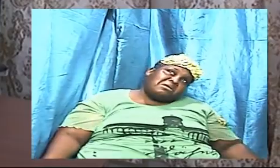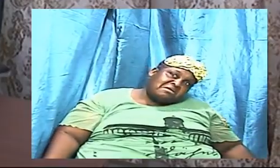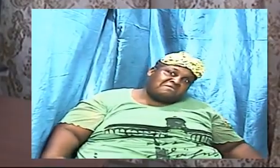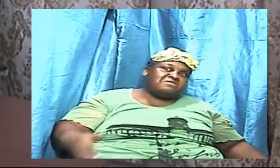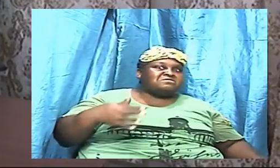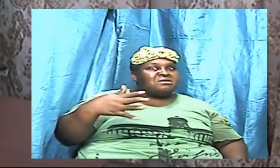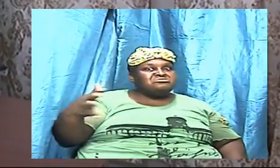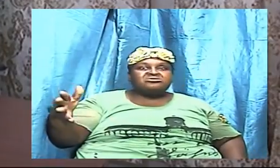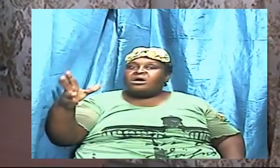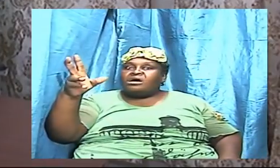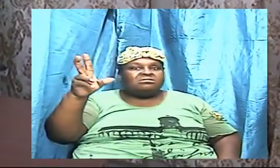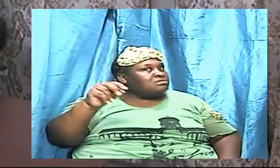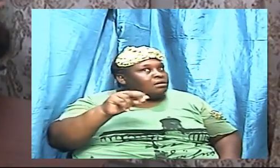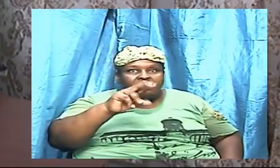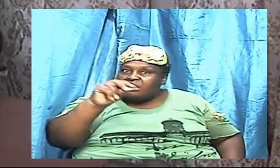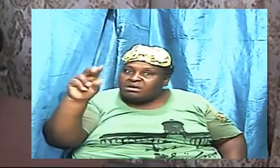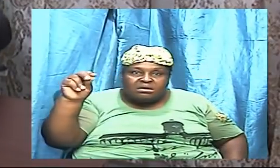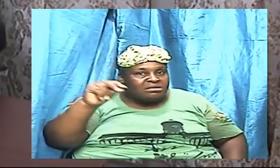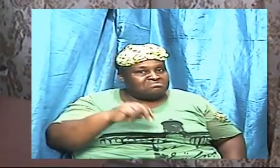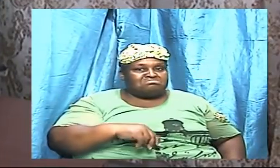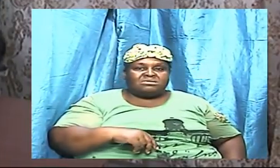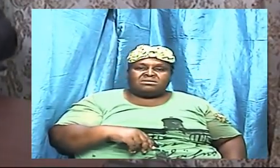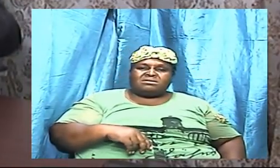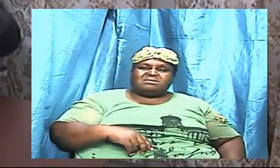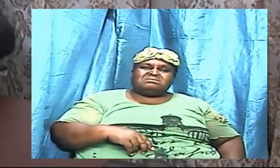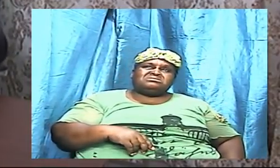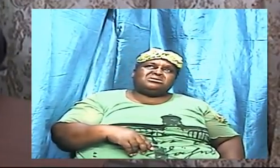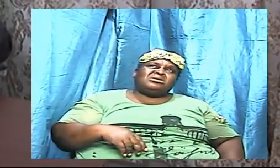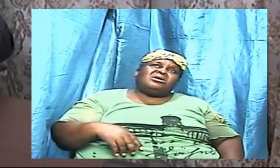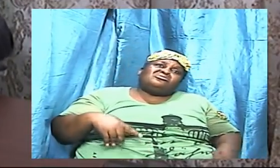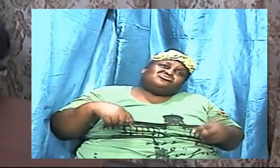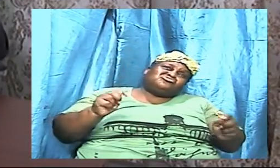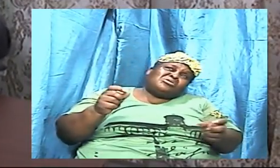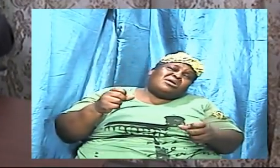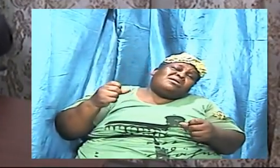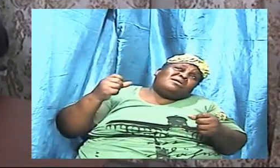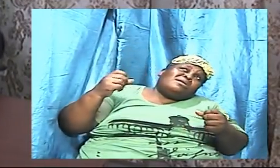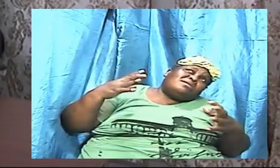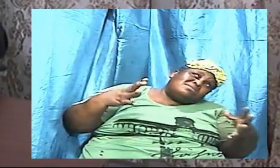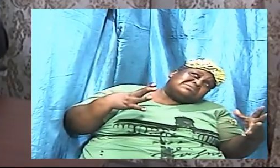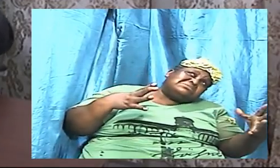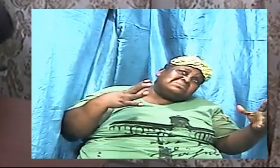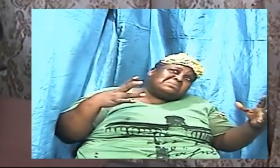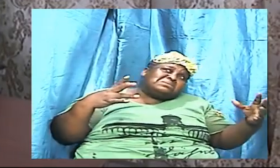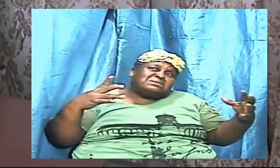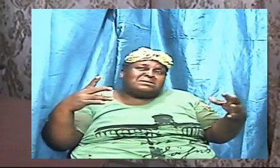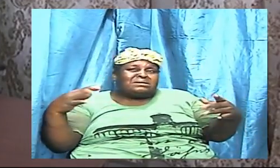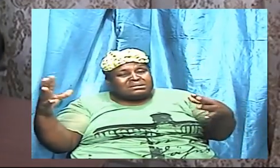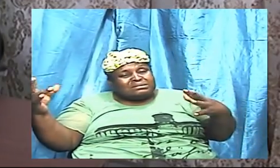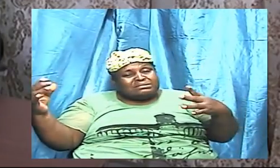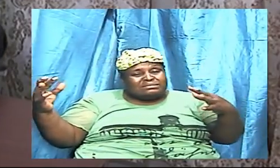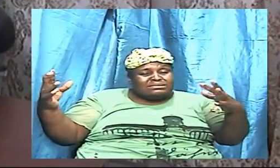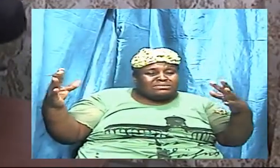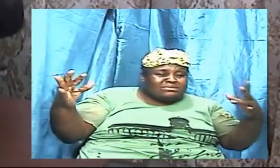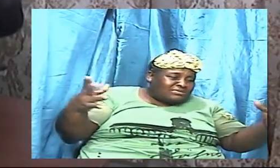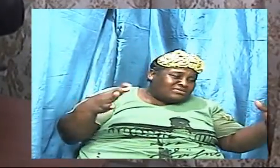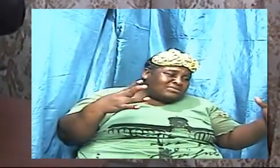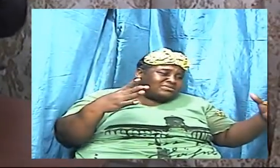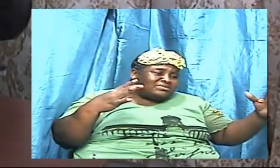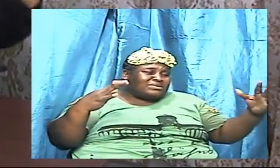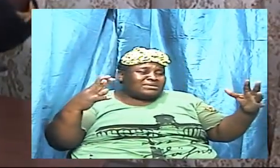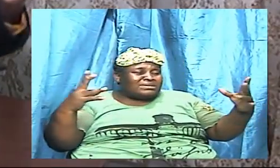that you can say you know this is something heavy and let me try and struggle with it because it is heavy and if I get this going and